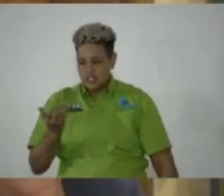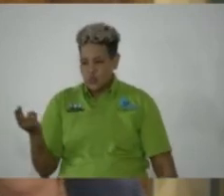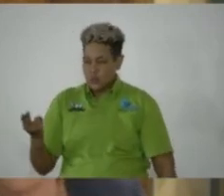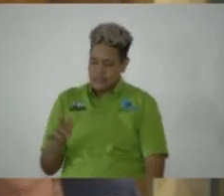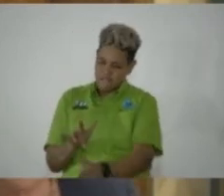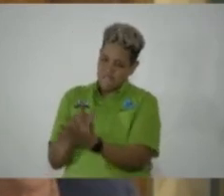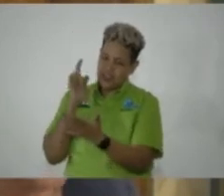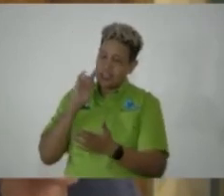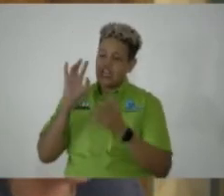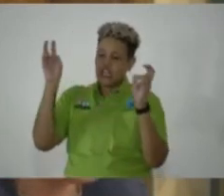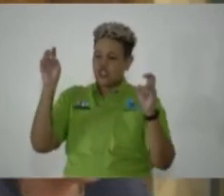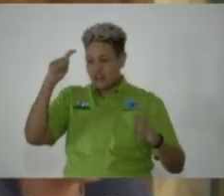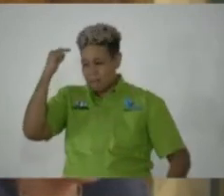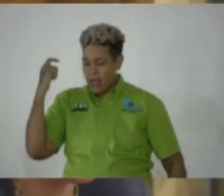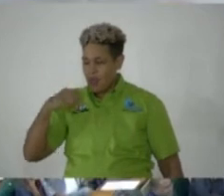the issue of race.